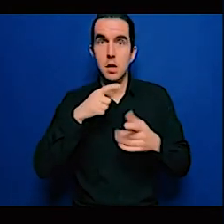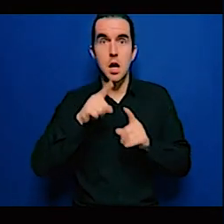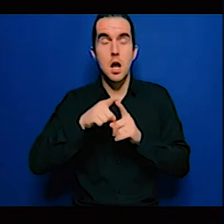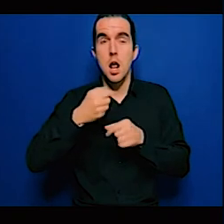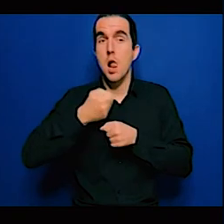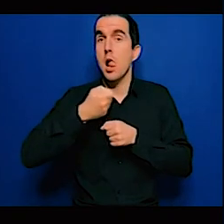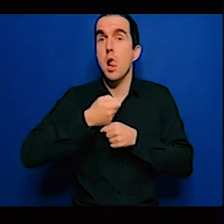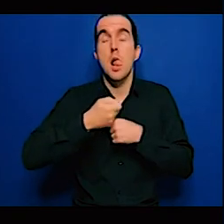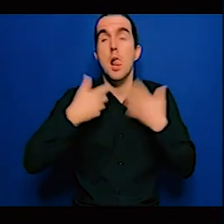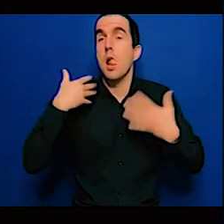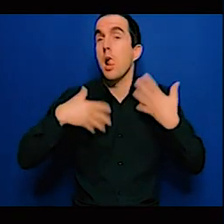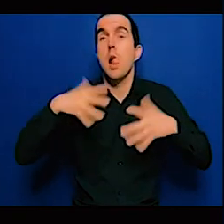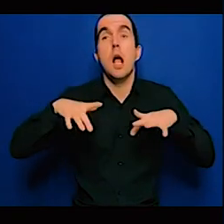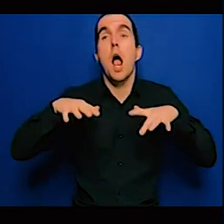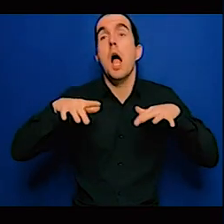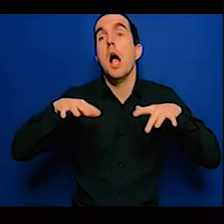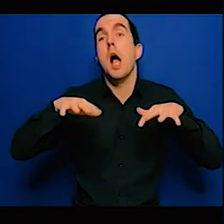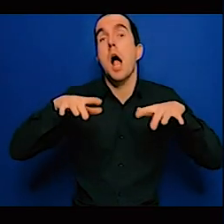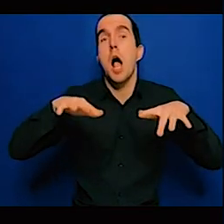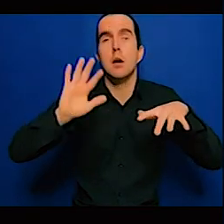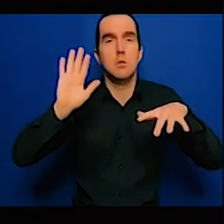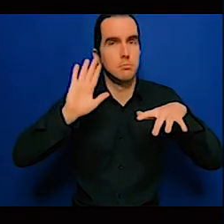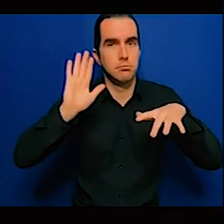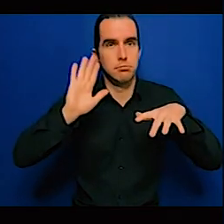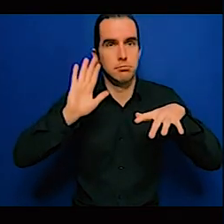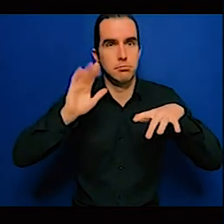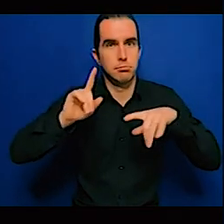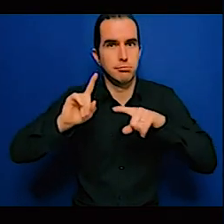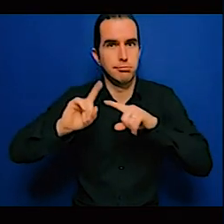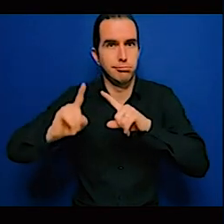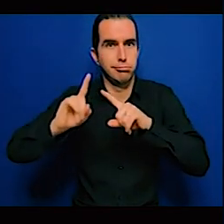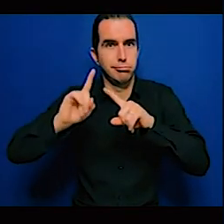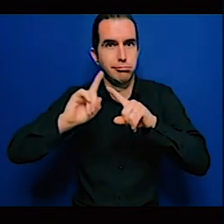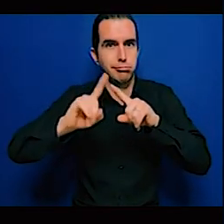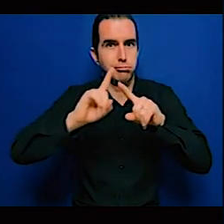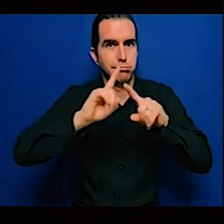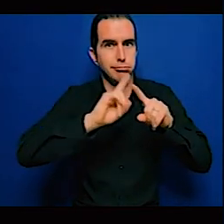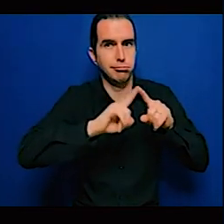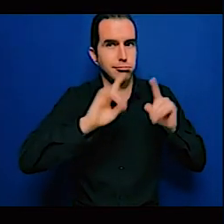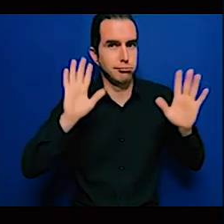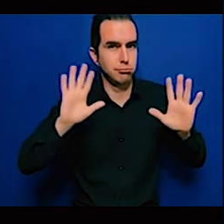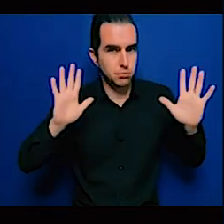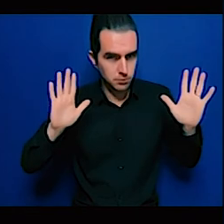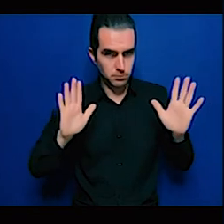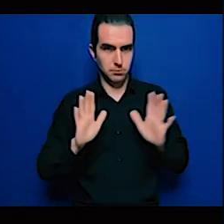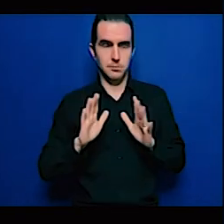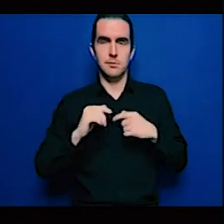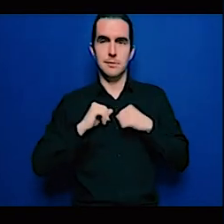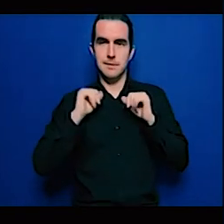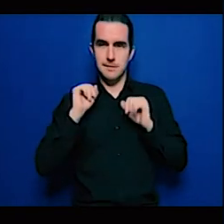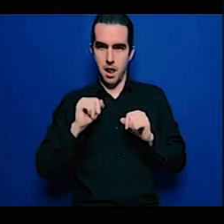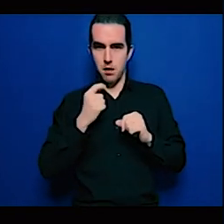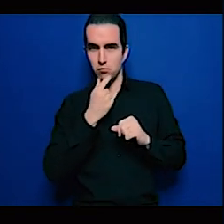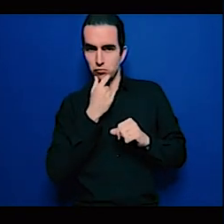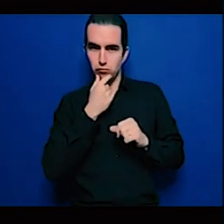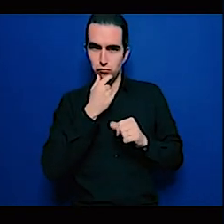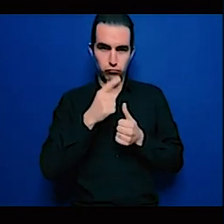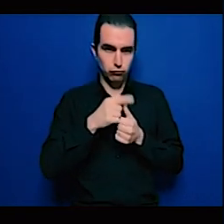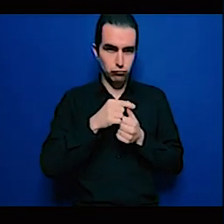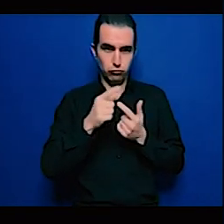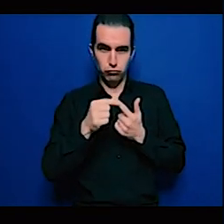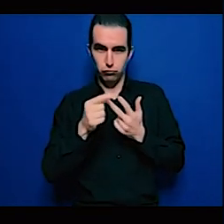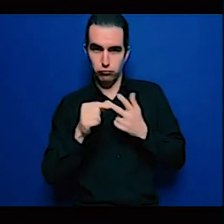must be focused on institutional development and capacity and capability building he said this